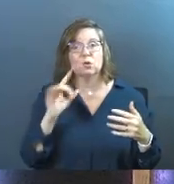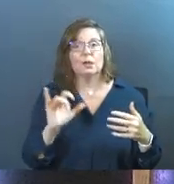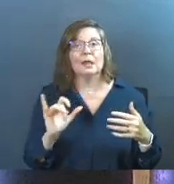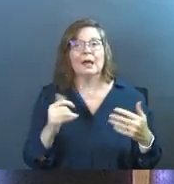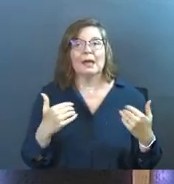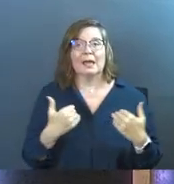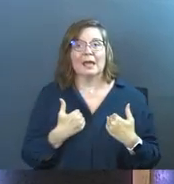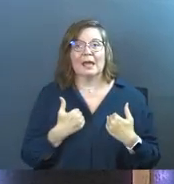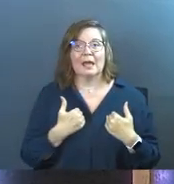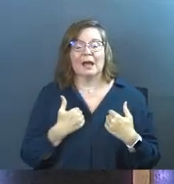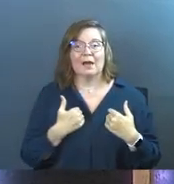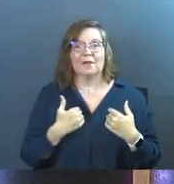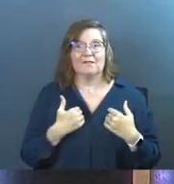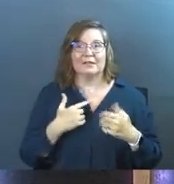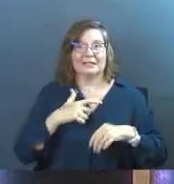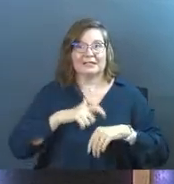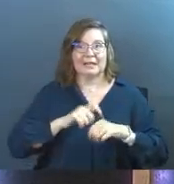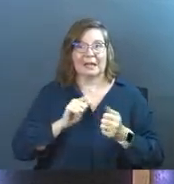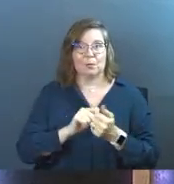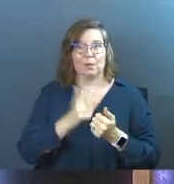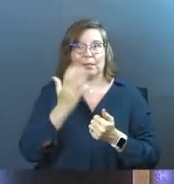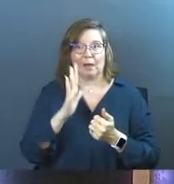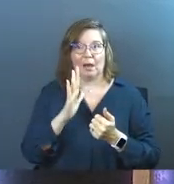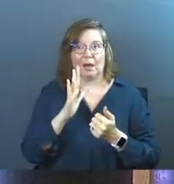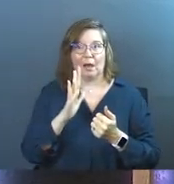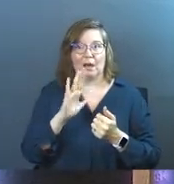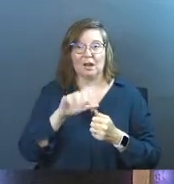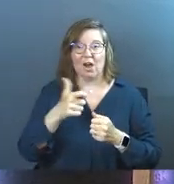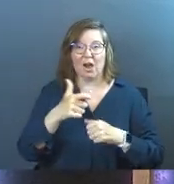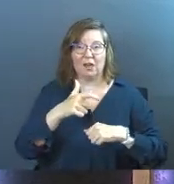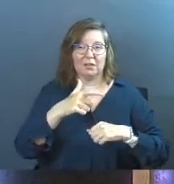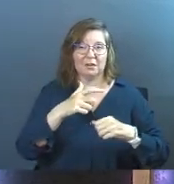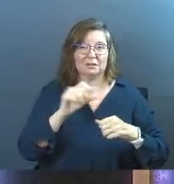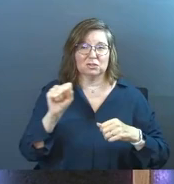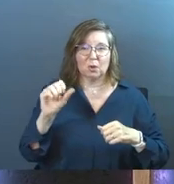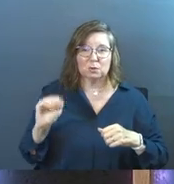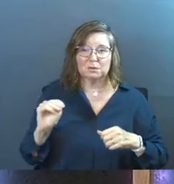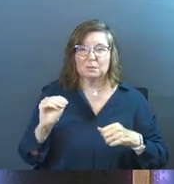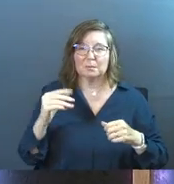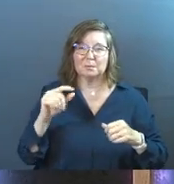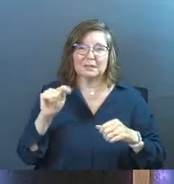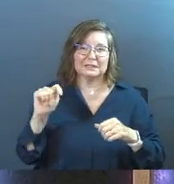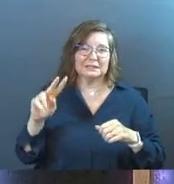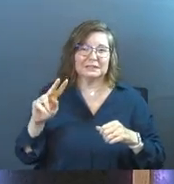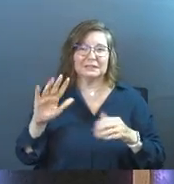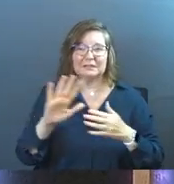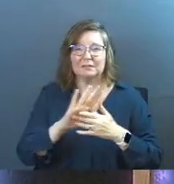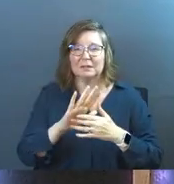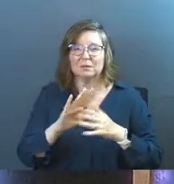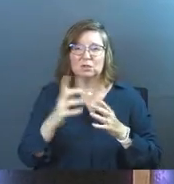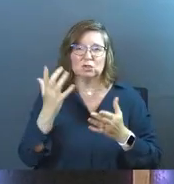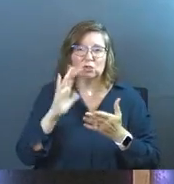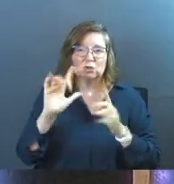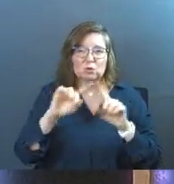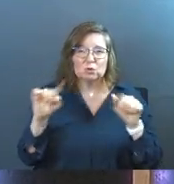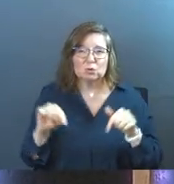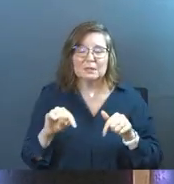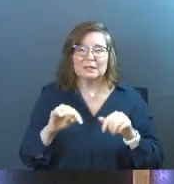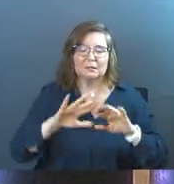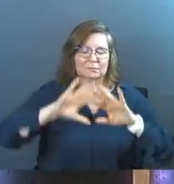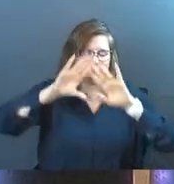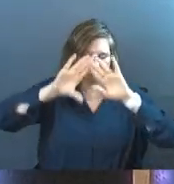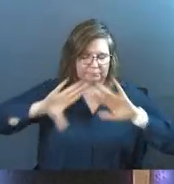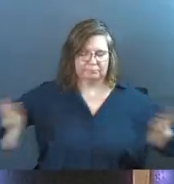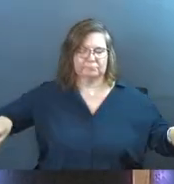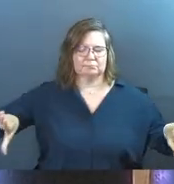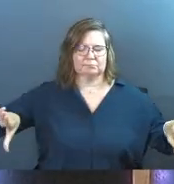to like have this space with God to shut everything off and simple food, like spent